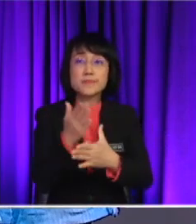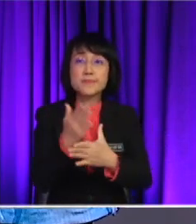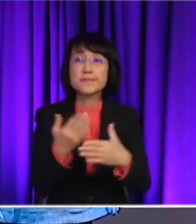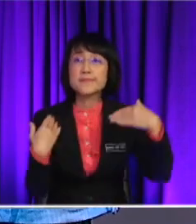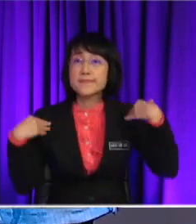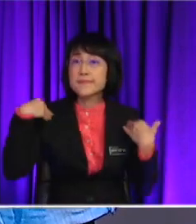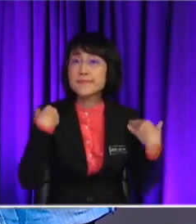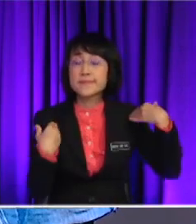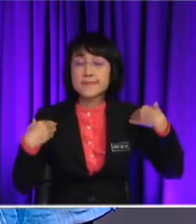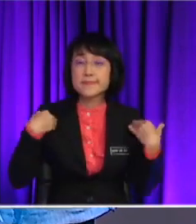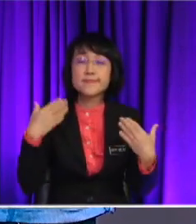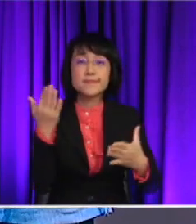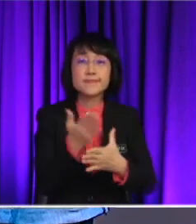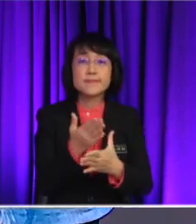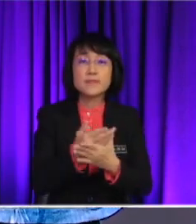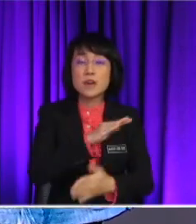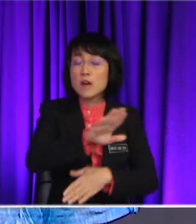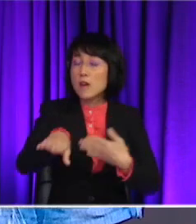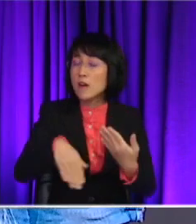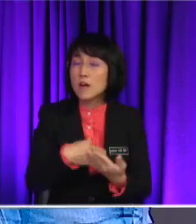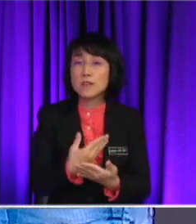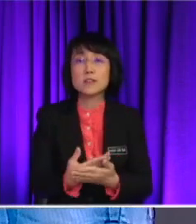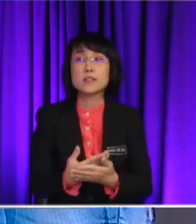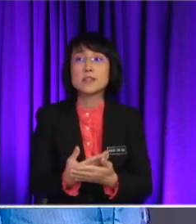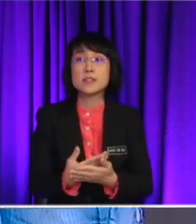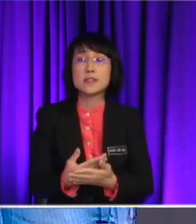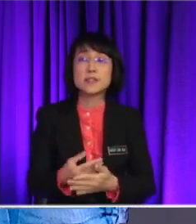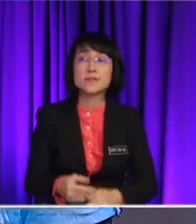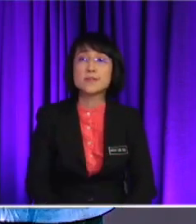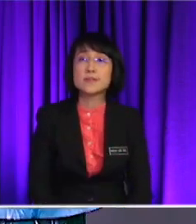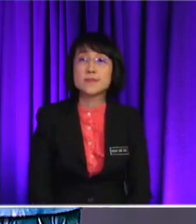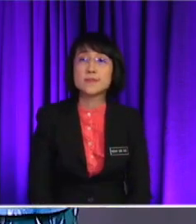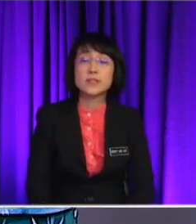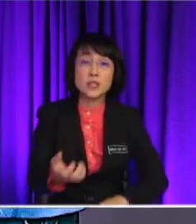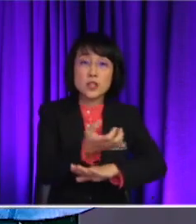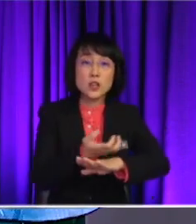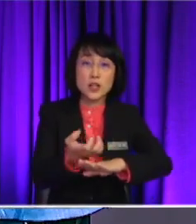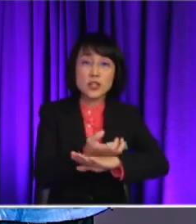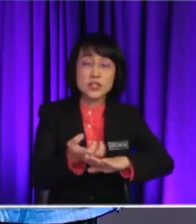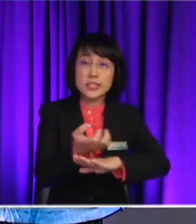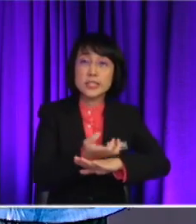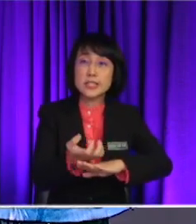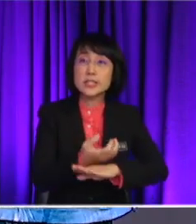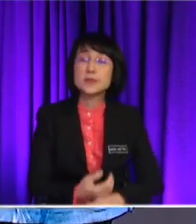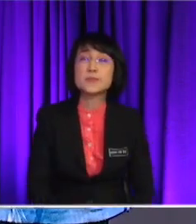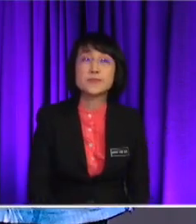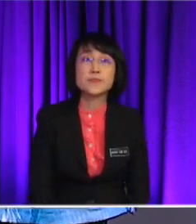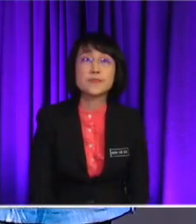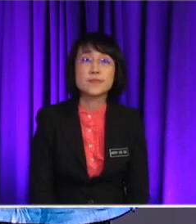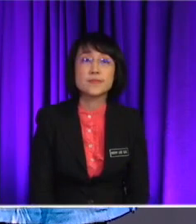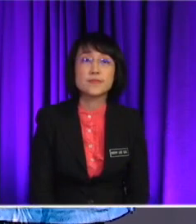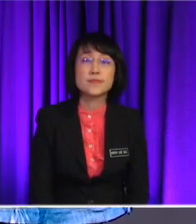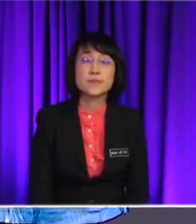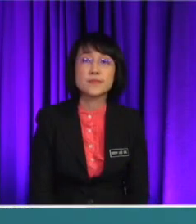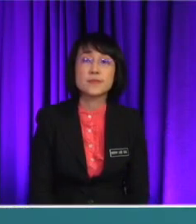it will affect the whole ecosystem. That's true. Right. That's true. So, he gets it correctly. Okay. Then, we have the last one, the greenhouse